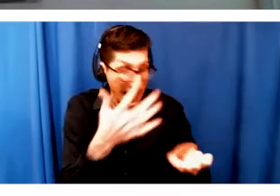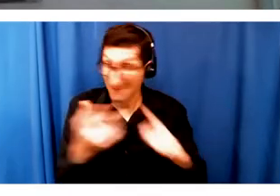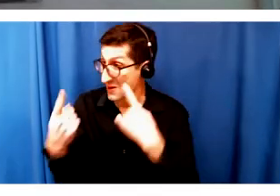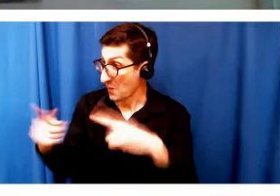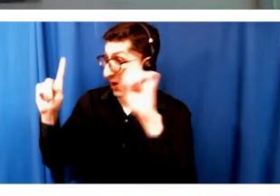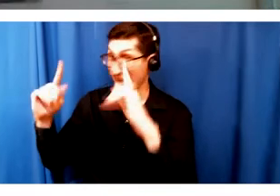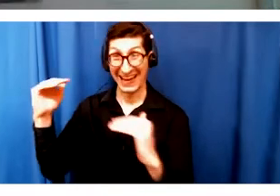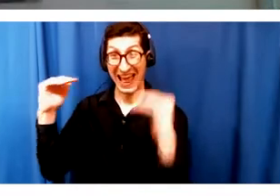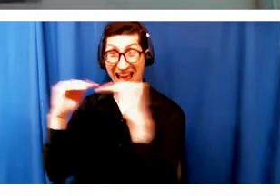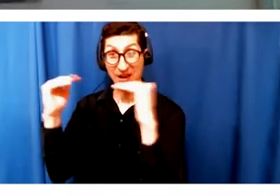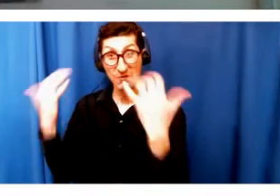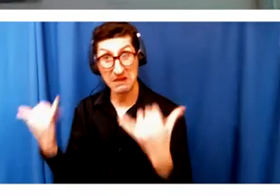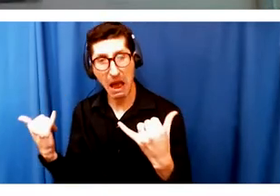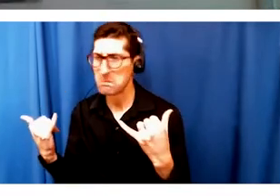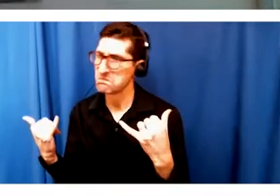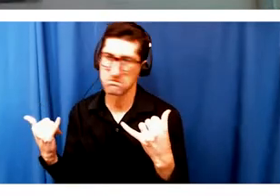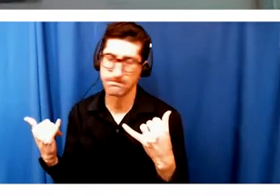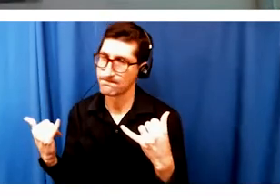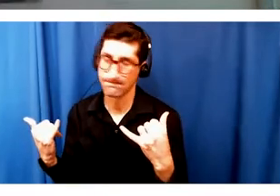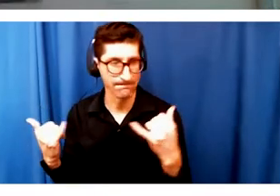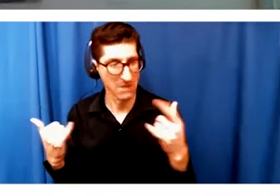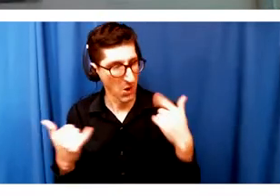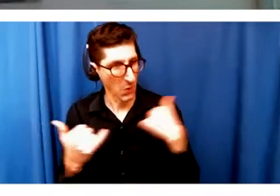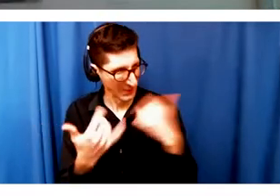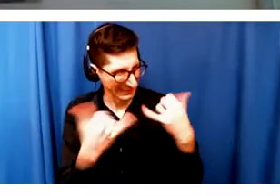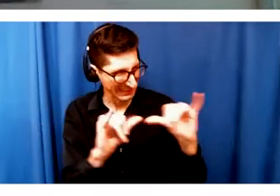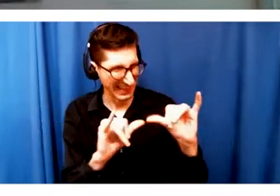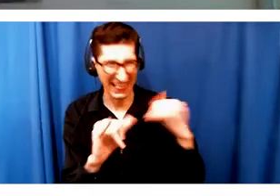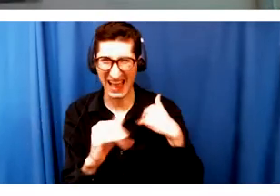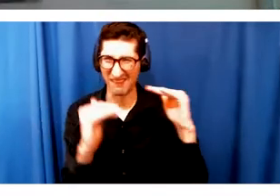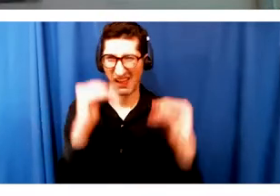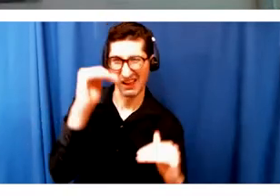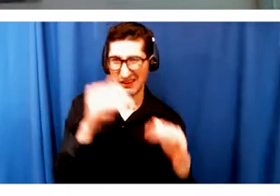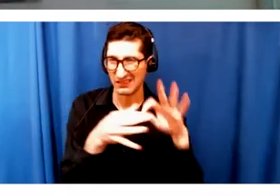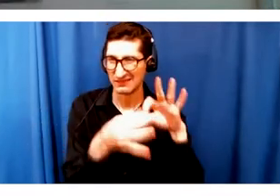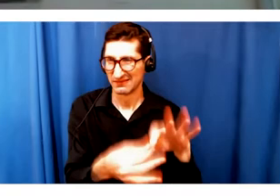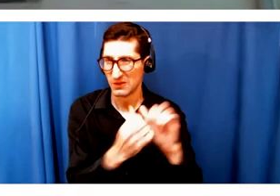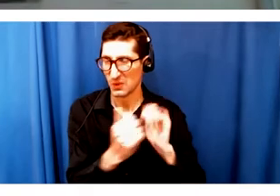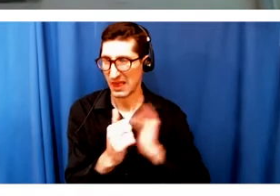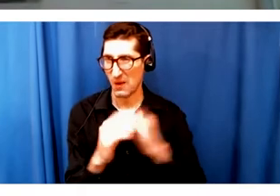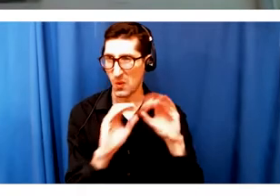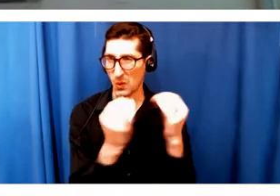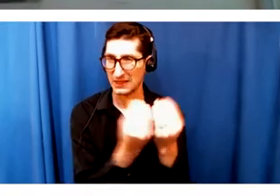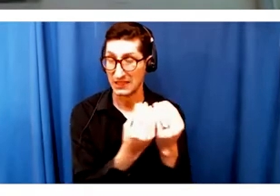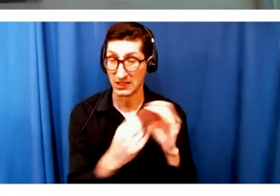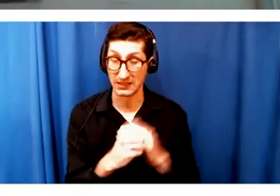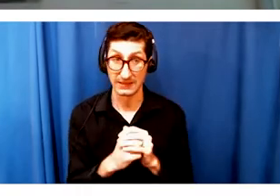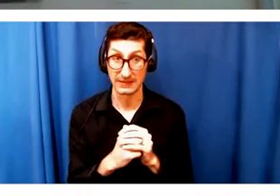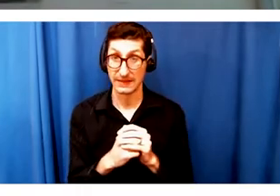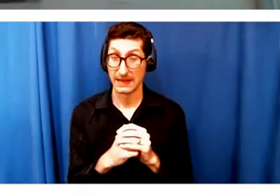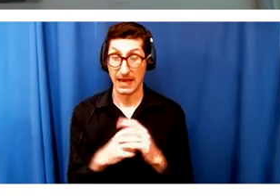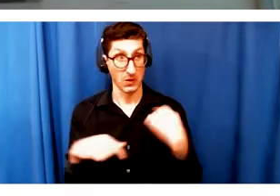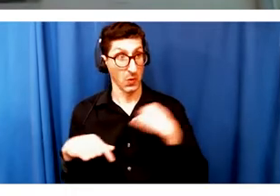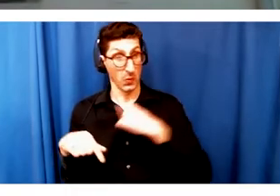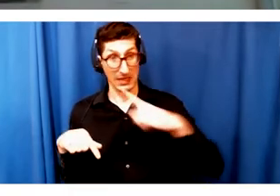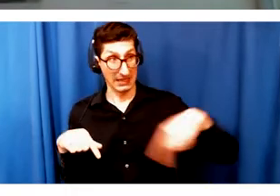still struggle with in our organizations. And maybe as programming experts, we